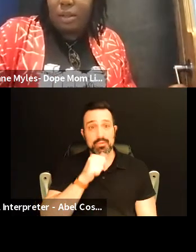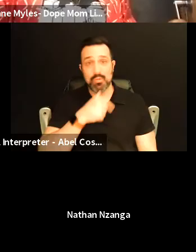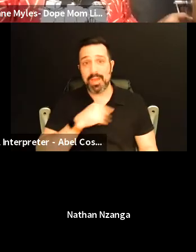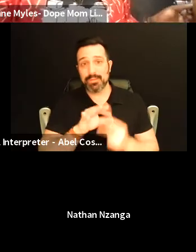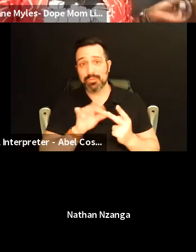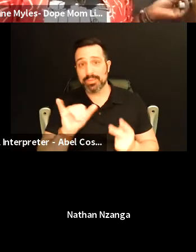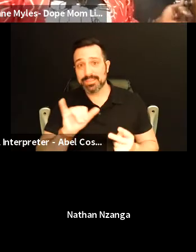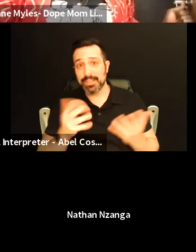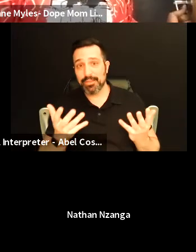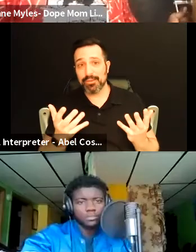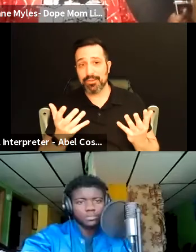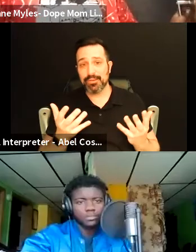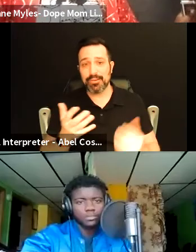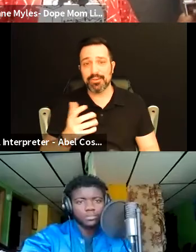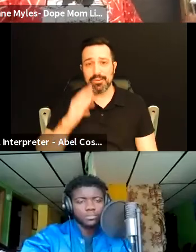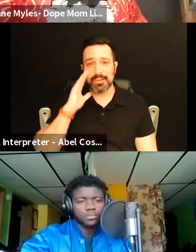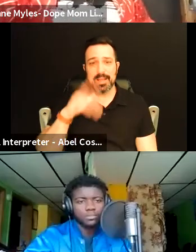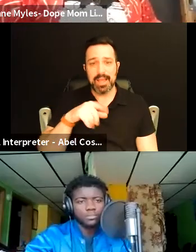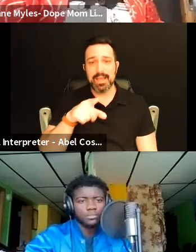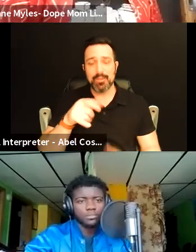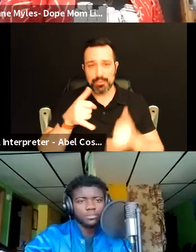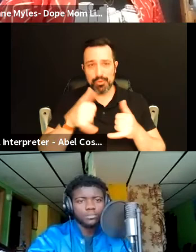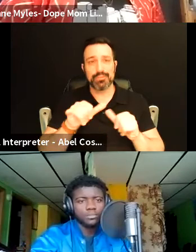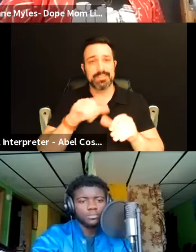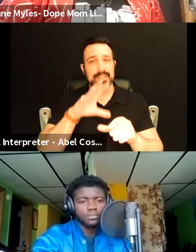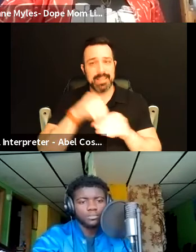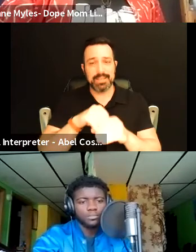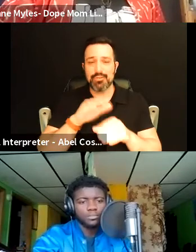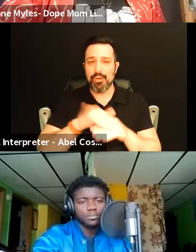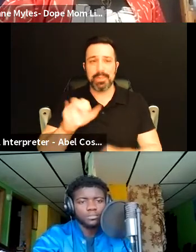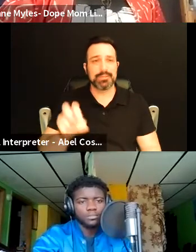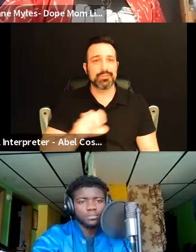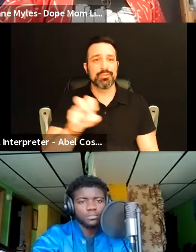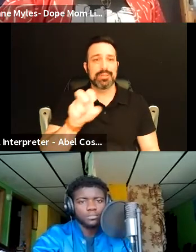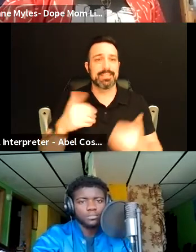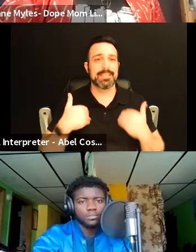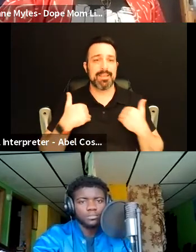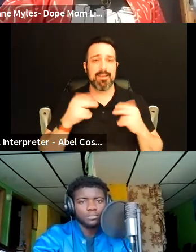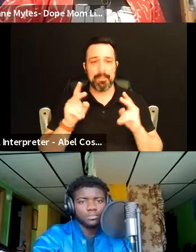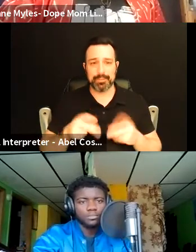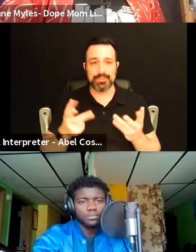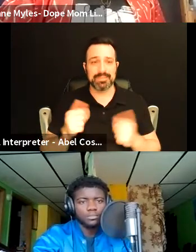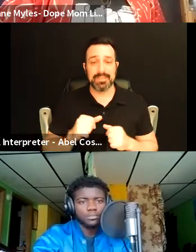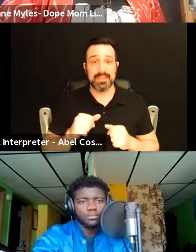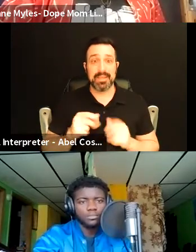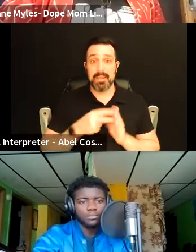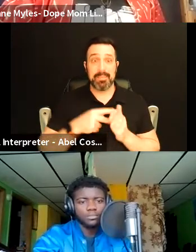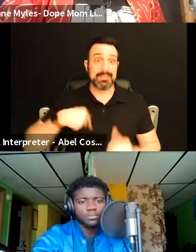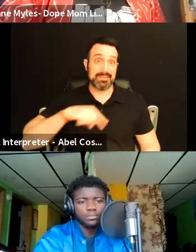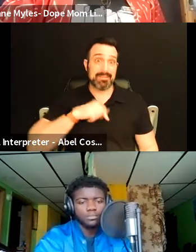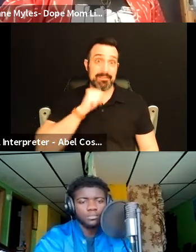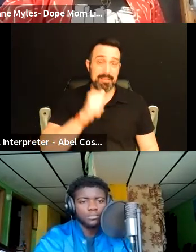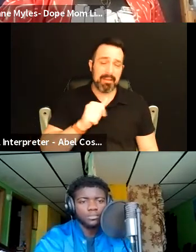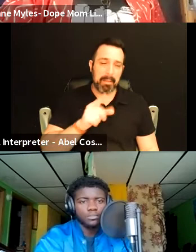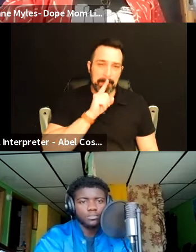um I know you're you're still in it you're still on this journey as a young person um not that the rest of us aren't but